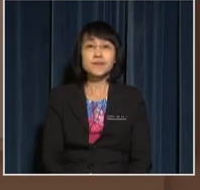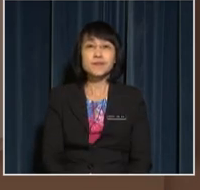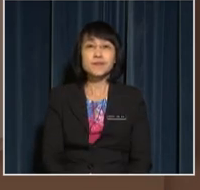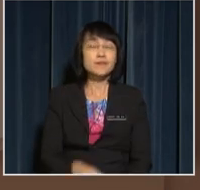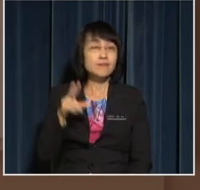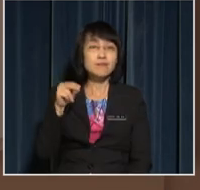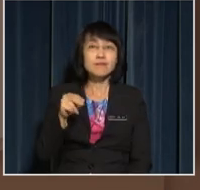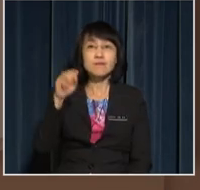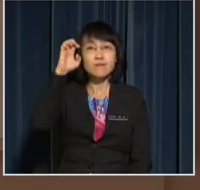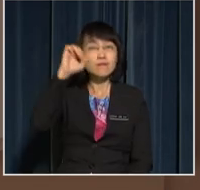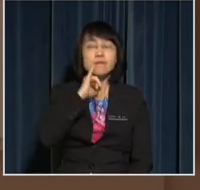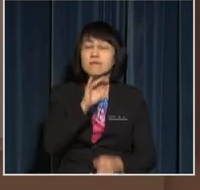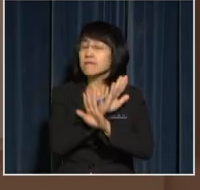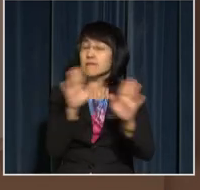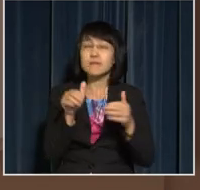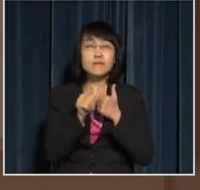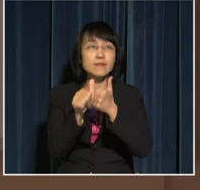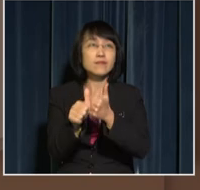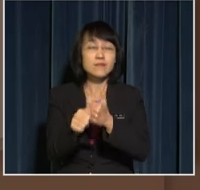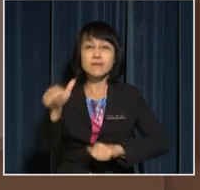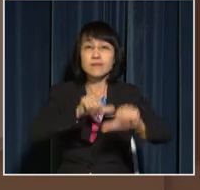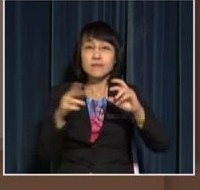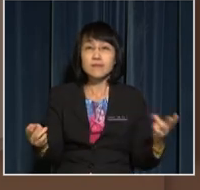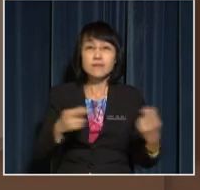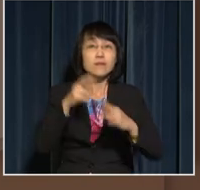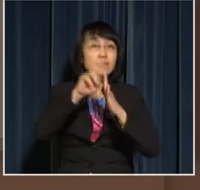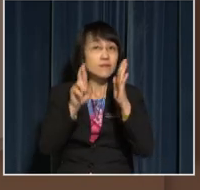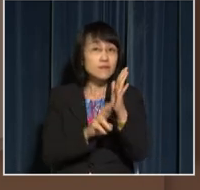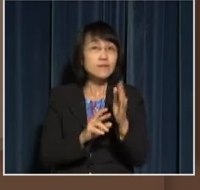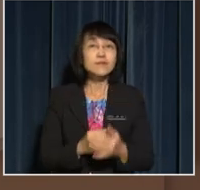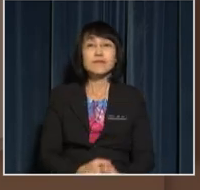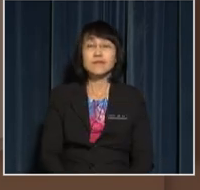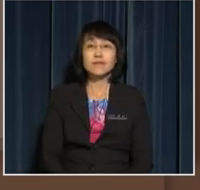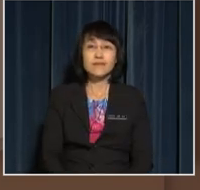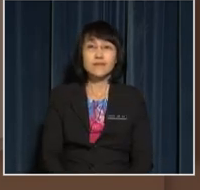No! He is not obeying the Science Room Rules